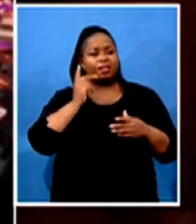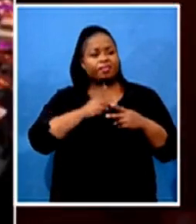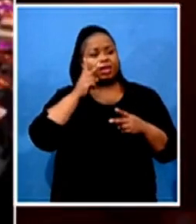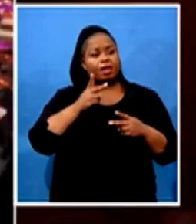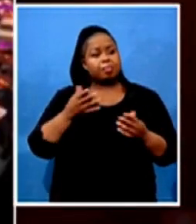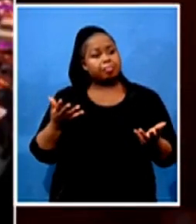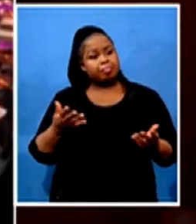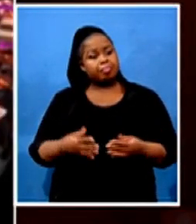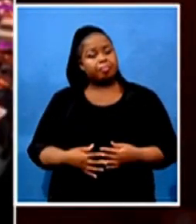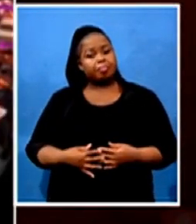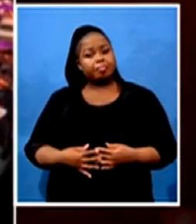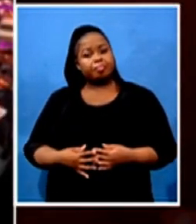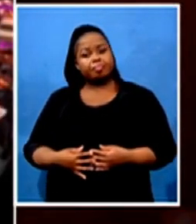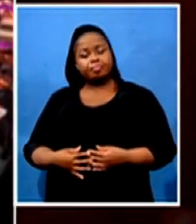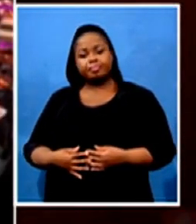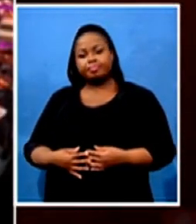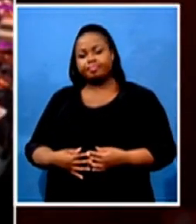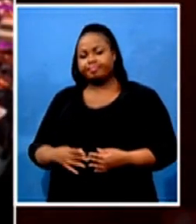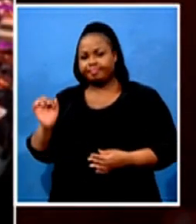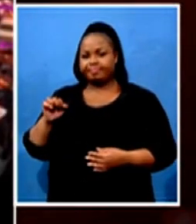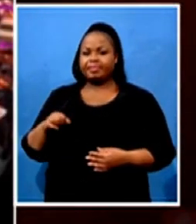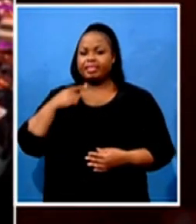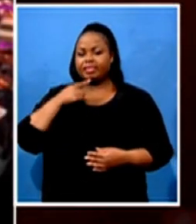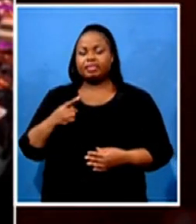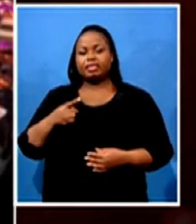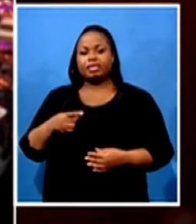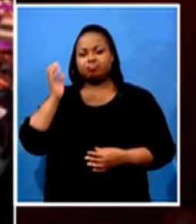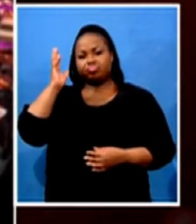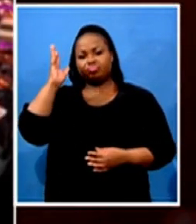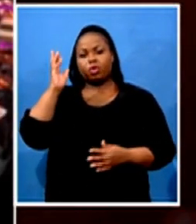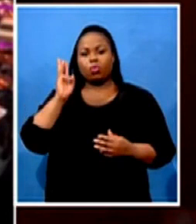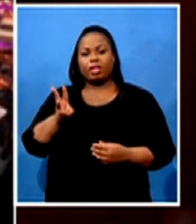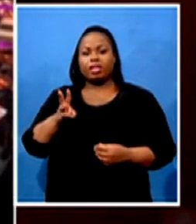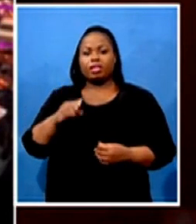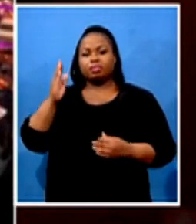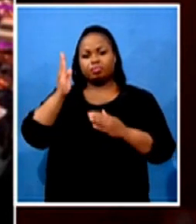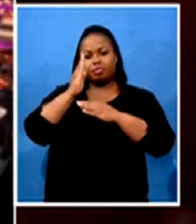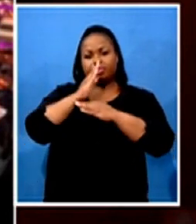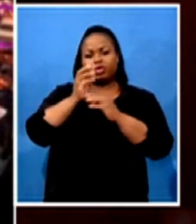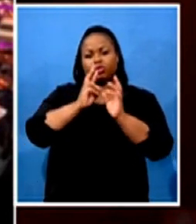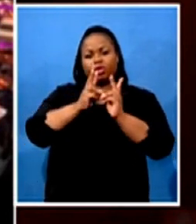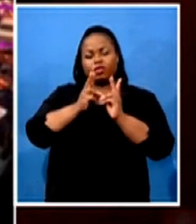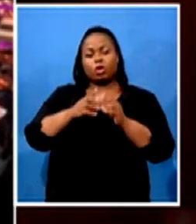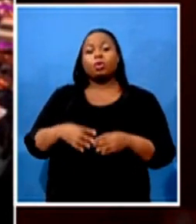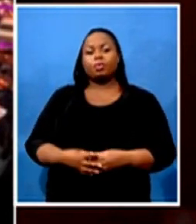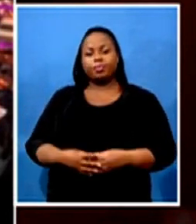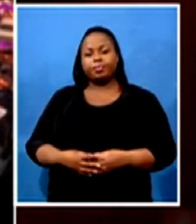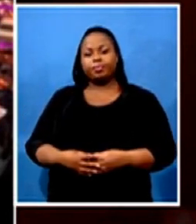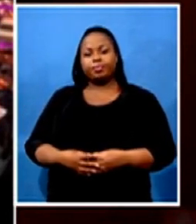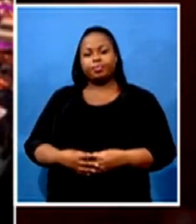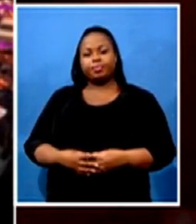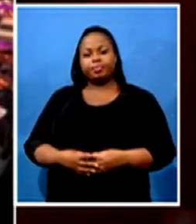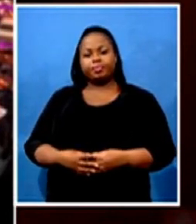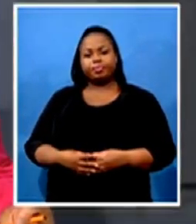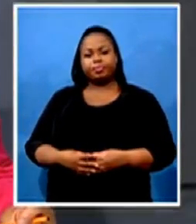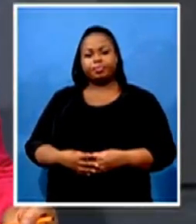believe that the industry will be addressed this evening by closing business. So we eagerly await the department to talk to industry. I hope to talk